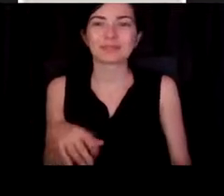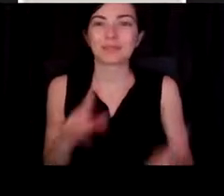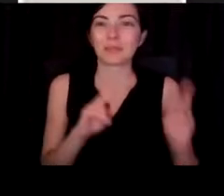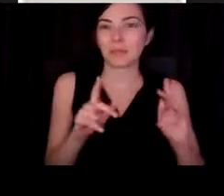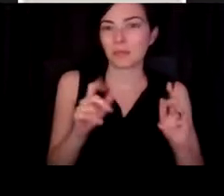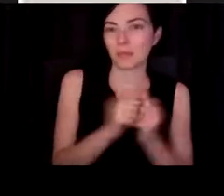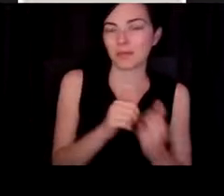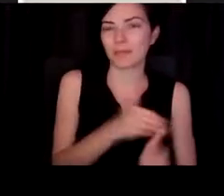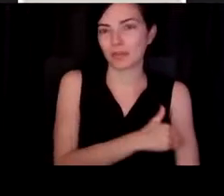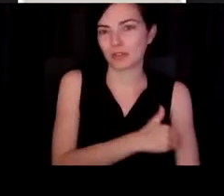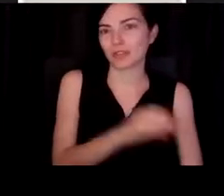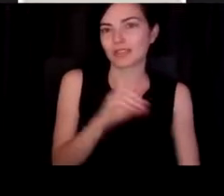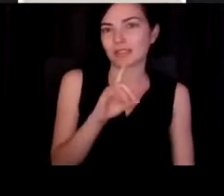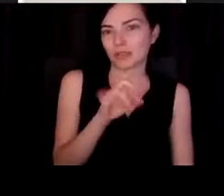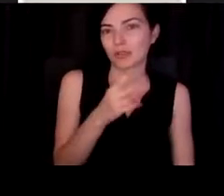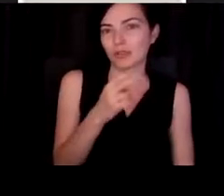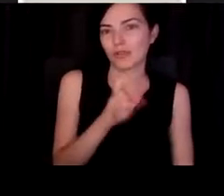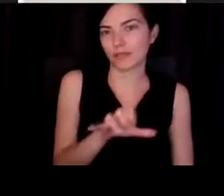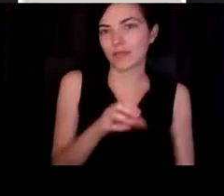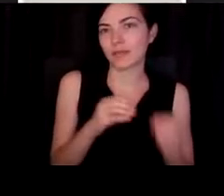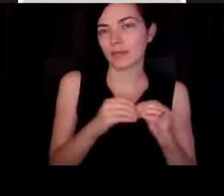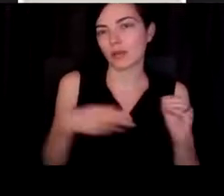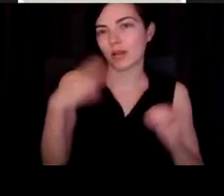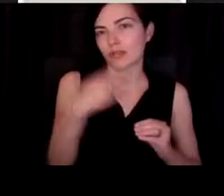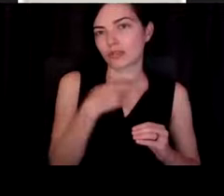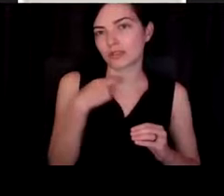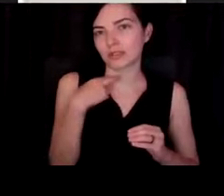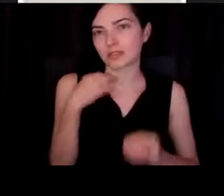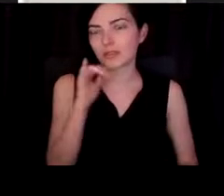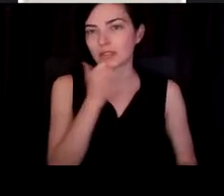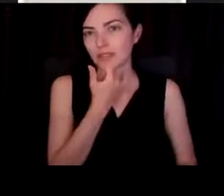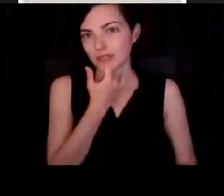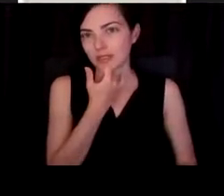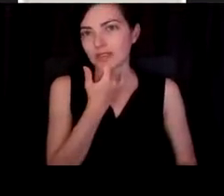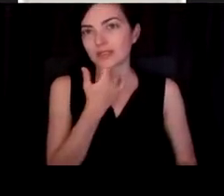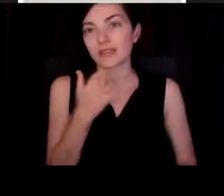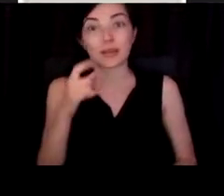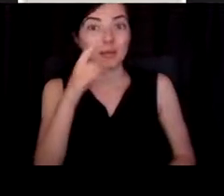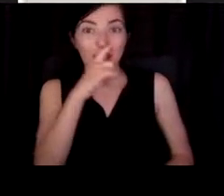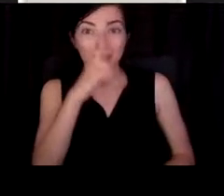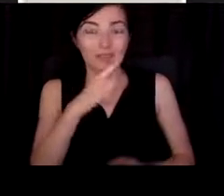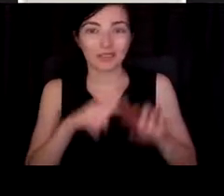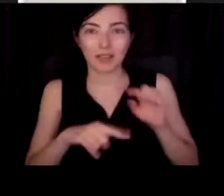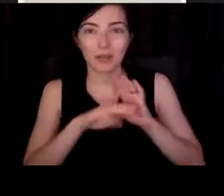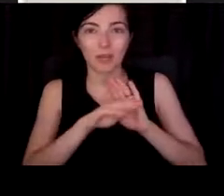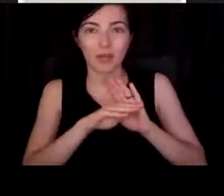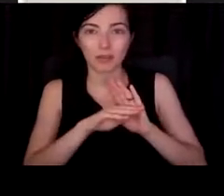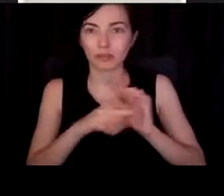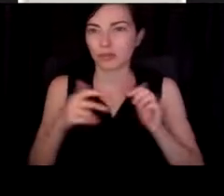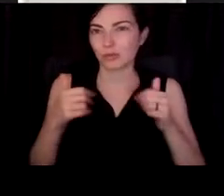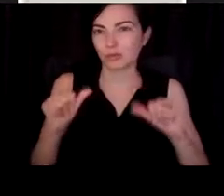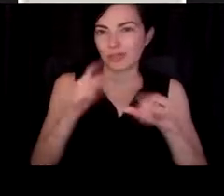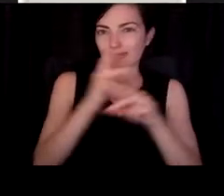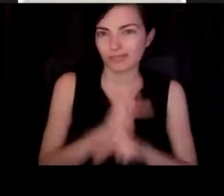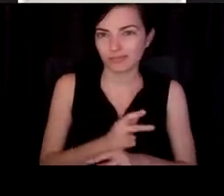defects. And that's not modeled by the mouse models we have of that. So we're trying to look at that